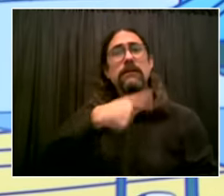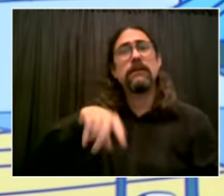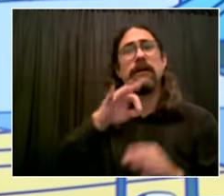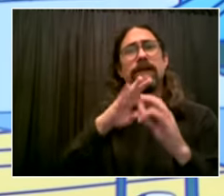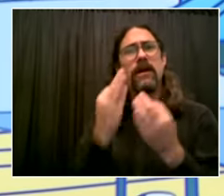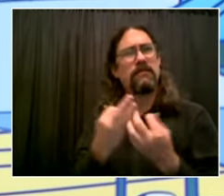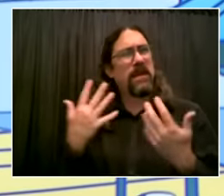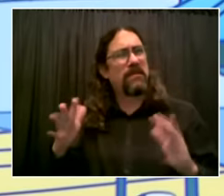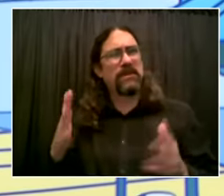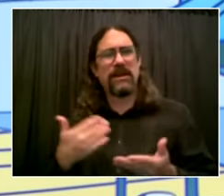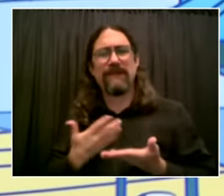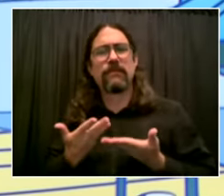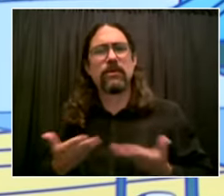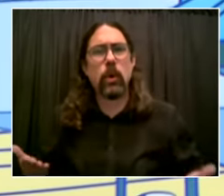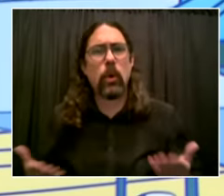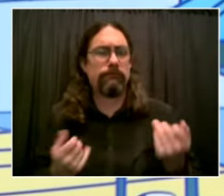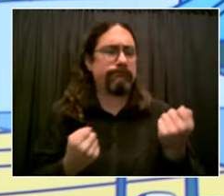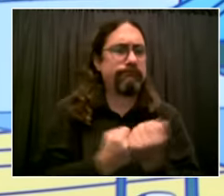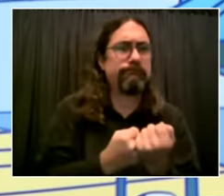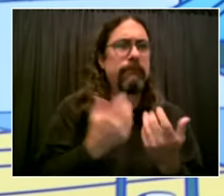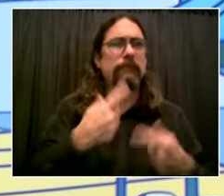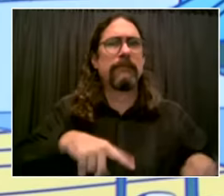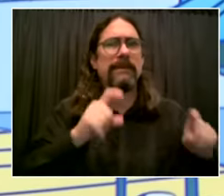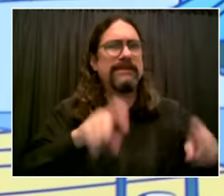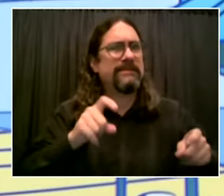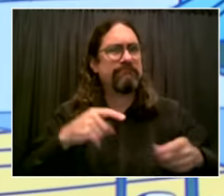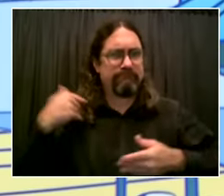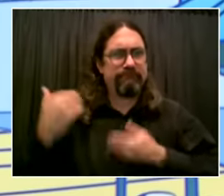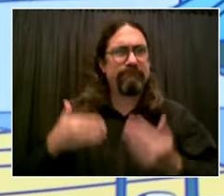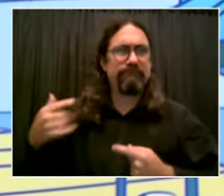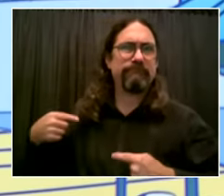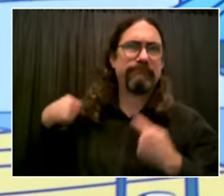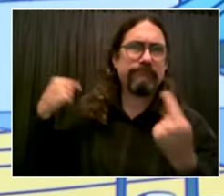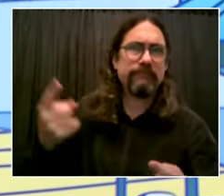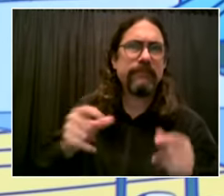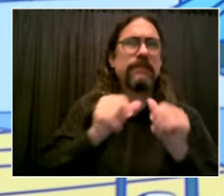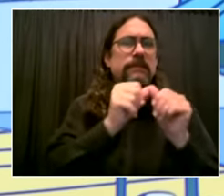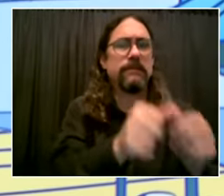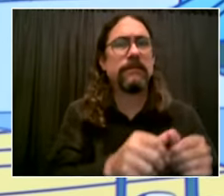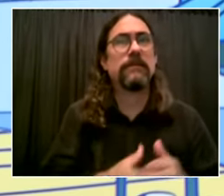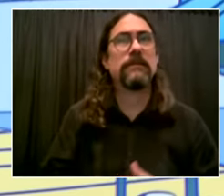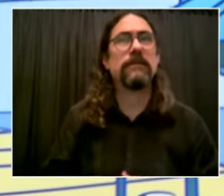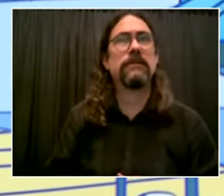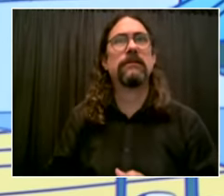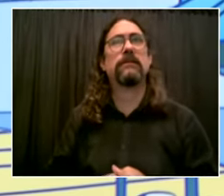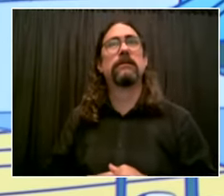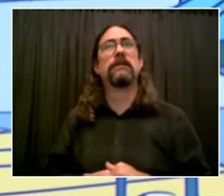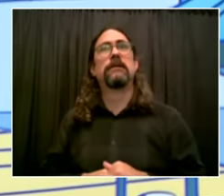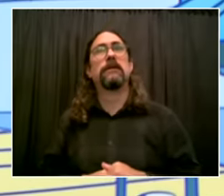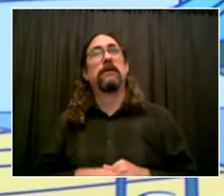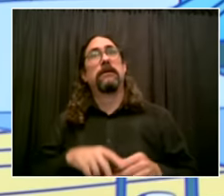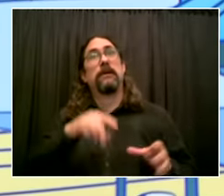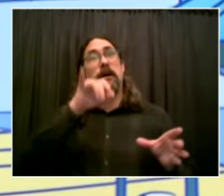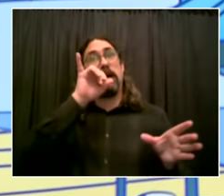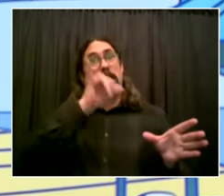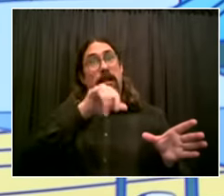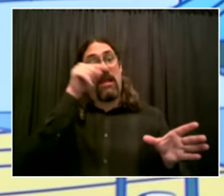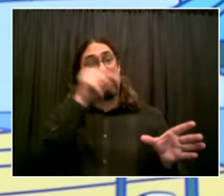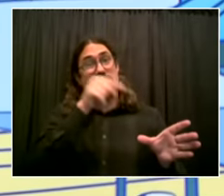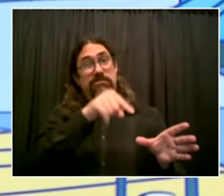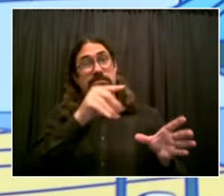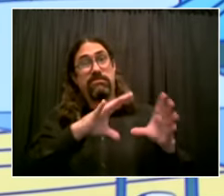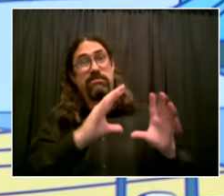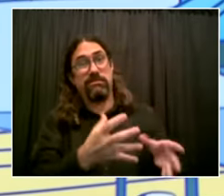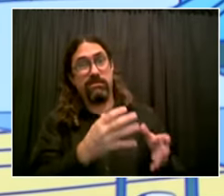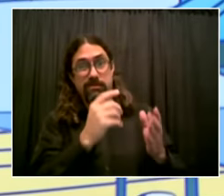provisions for what we're saying across the board is we're bringing back school and we're bringing it